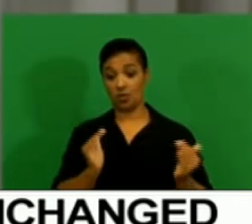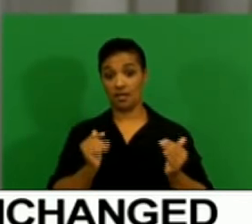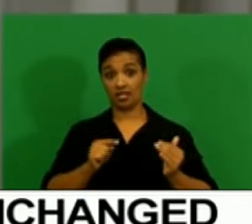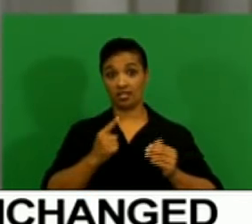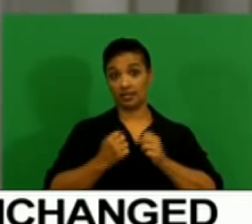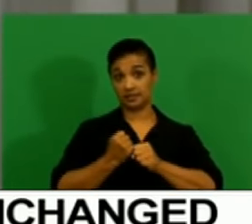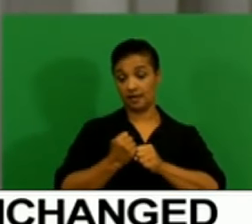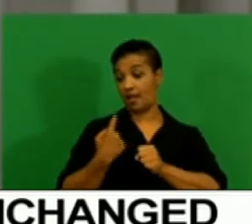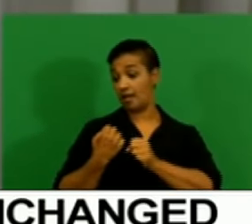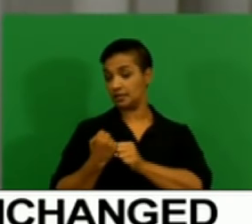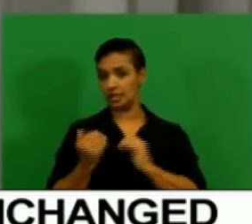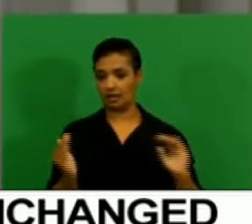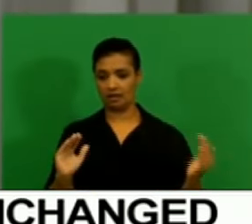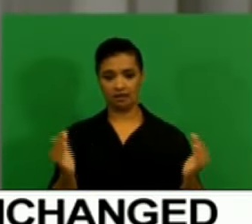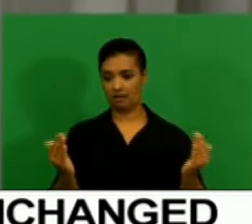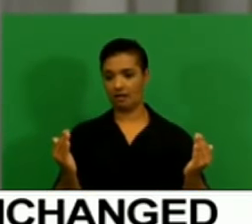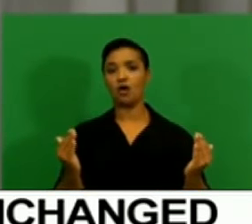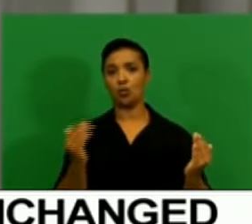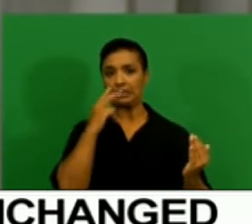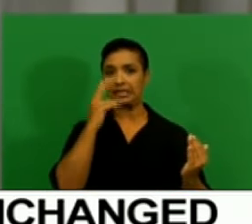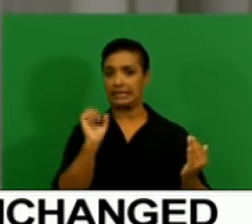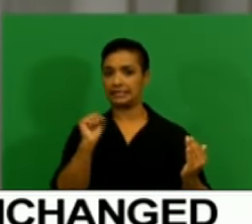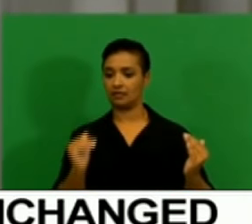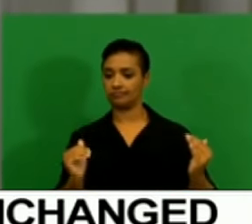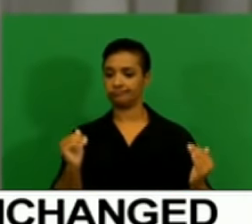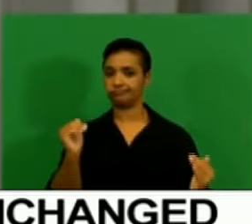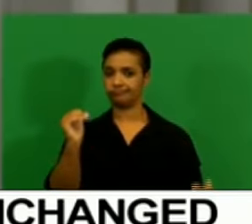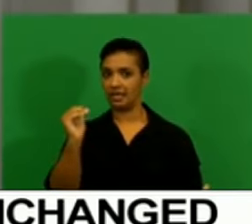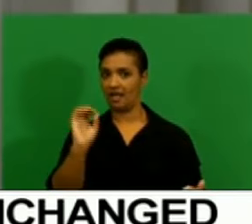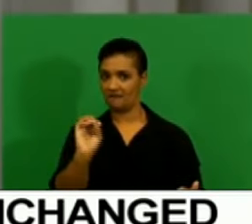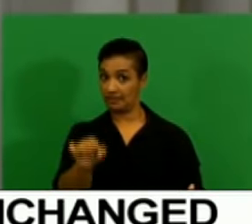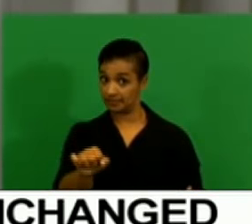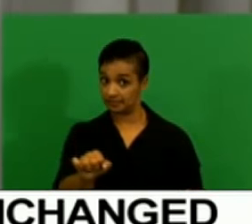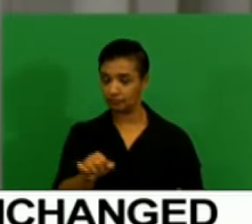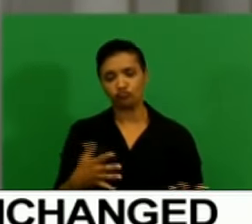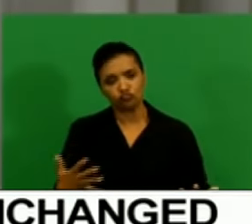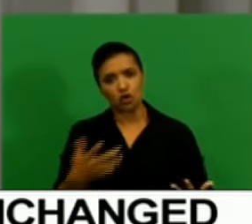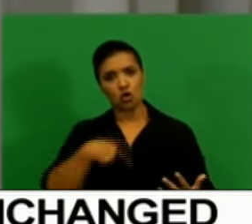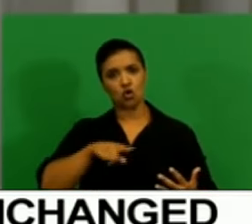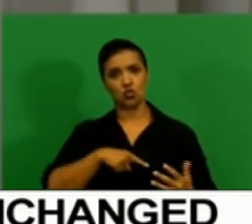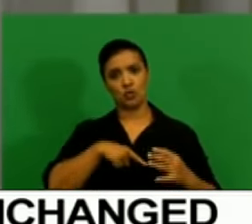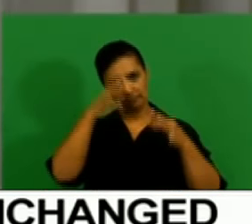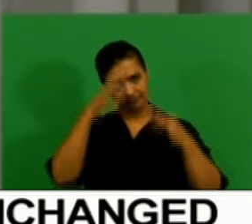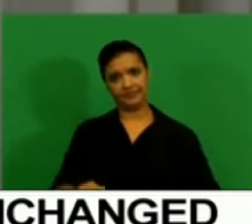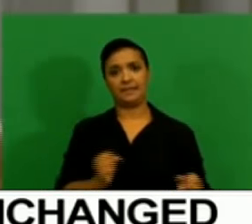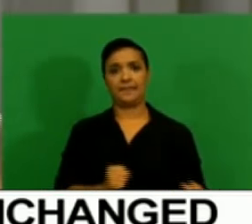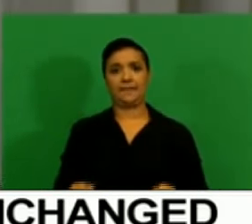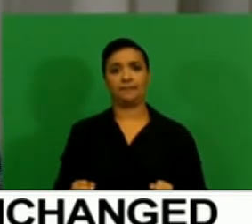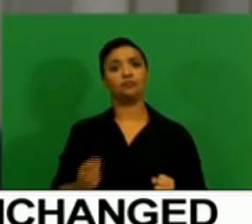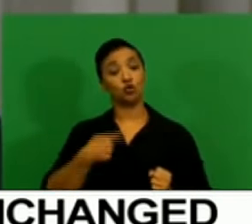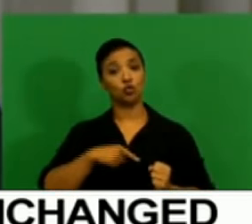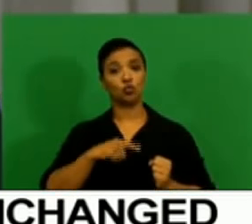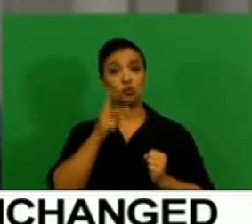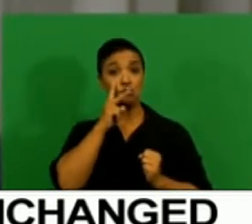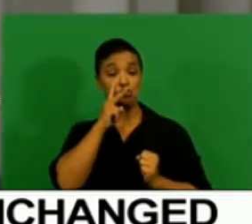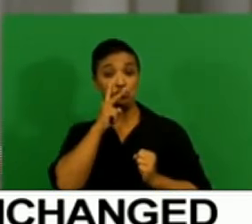You are barely having positive real interest rates. So the stance itself is still accommodative. You can take